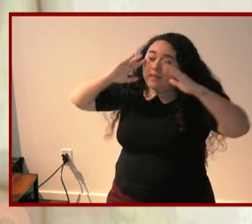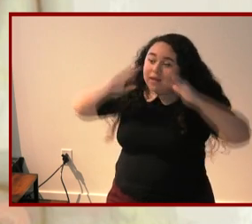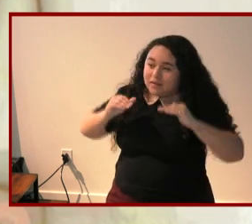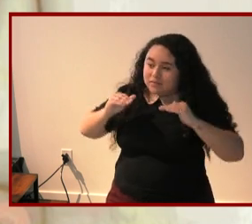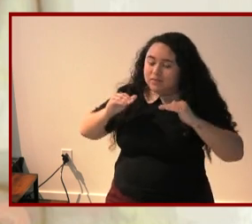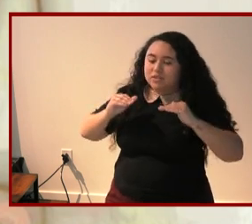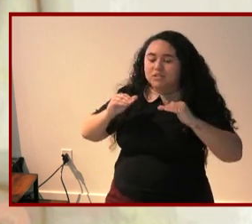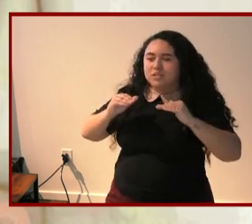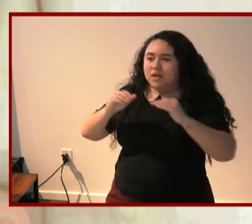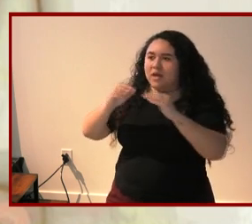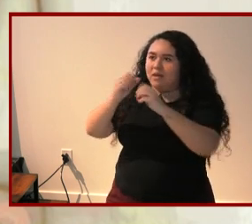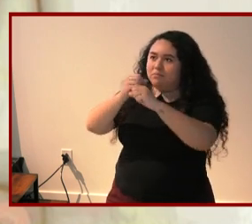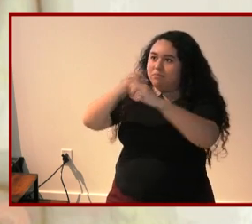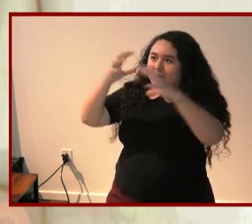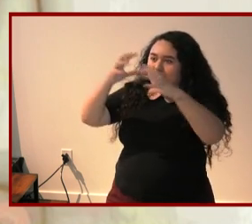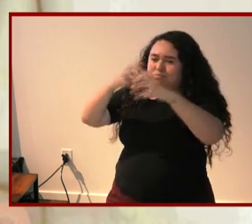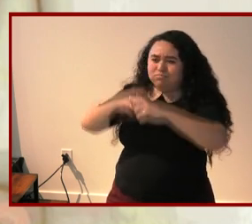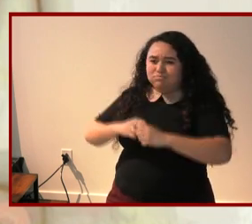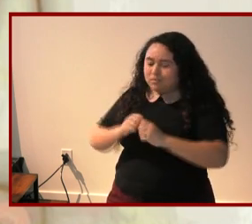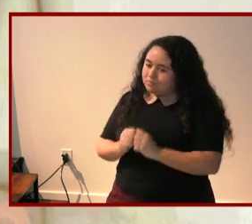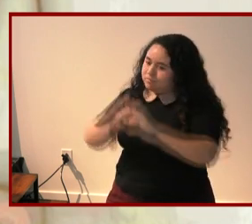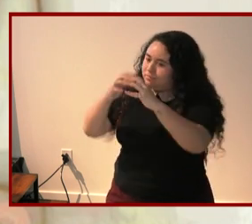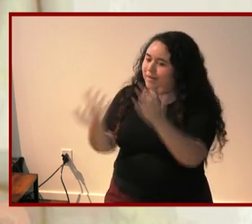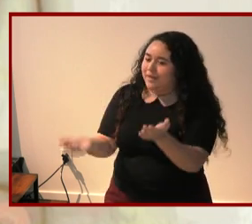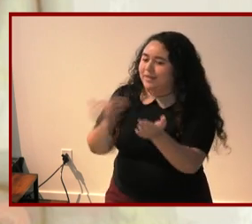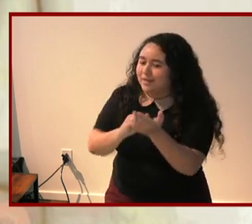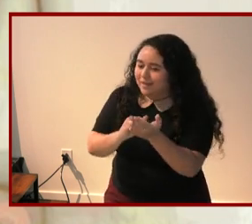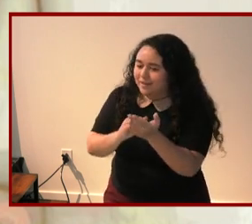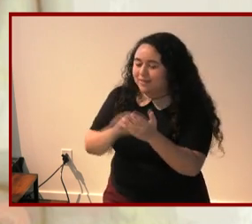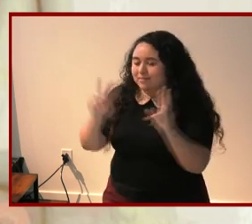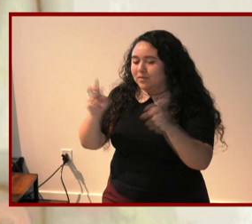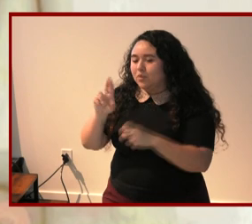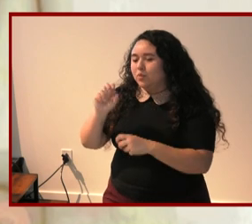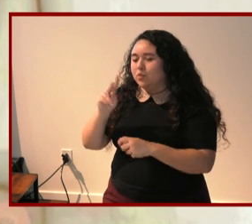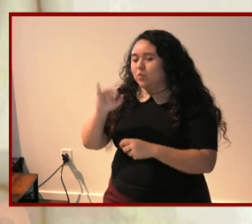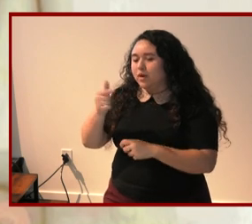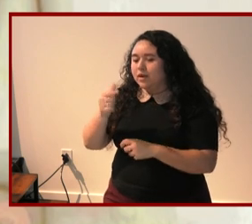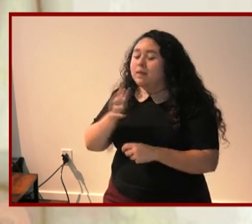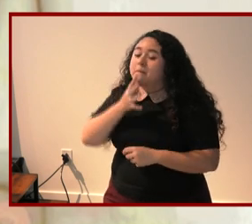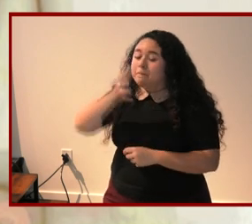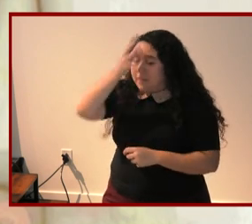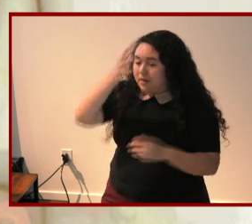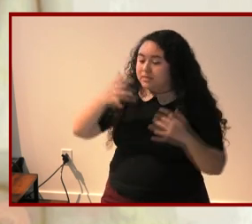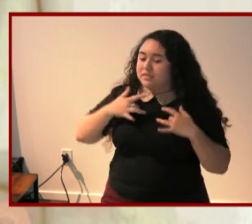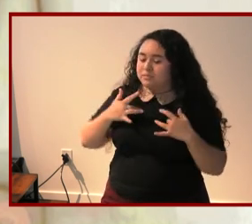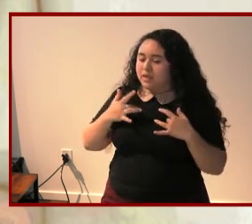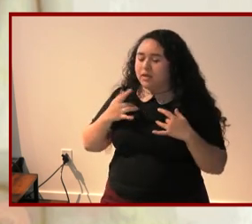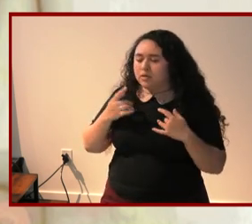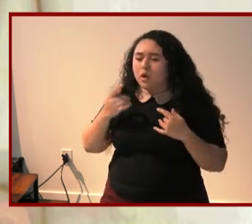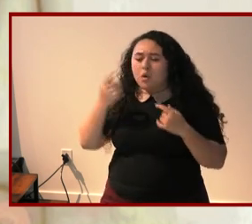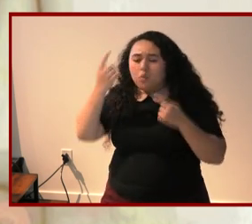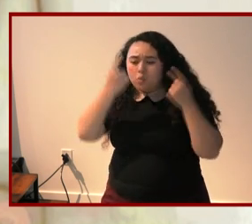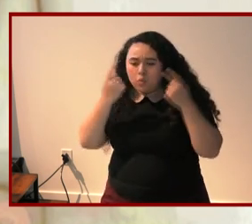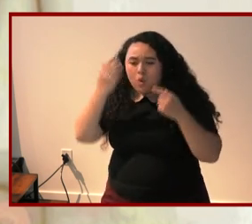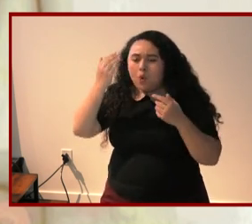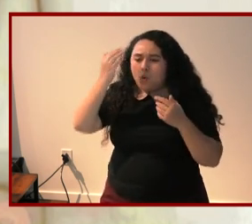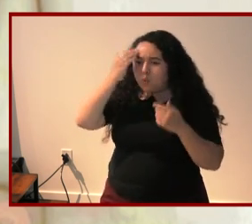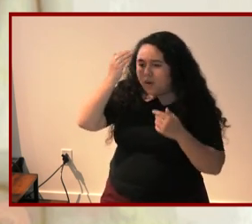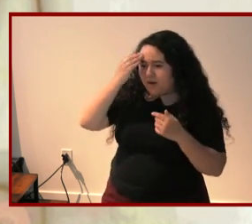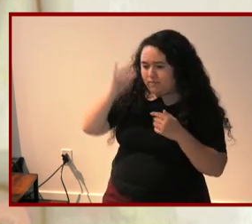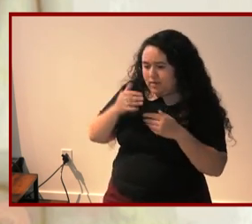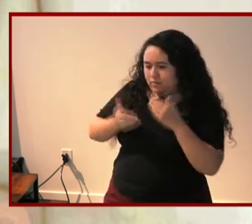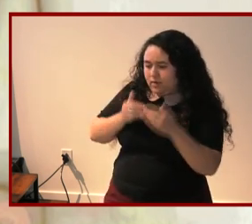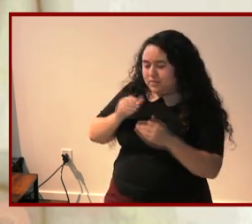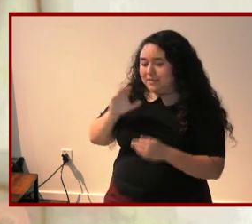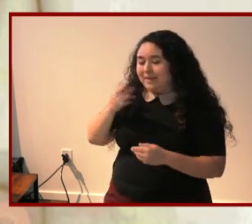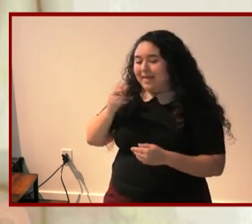reworking them and often parents are cognizant and transparent about this process as we see with cal hampton who explicitly writes that